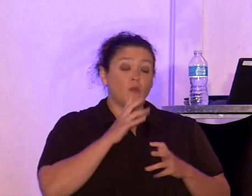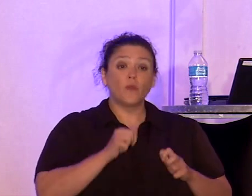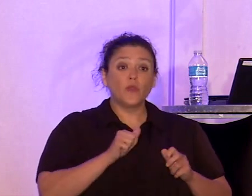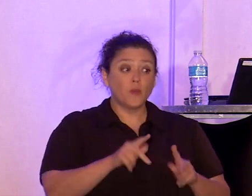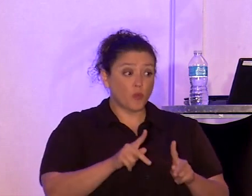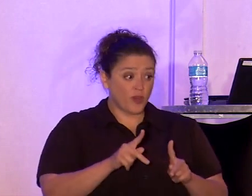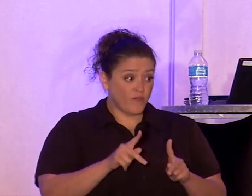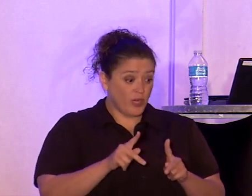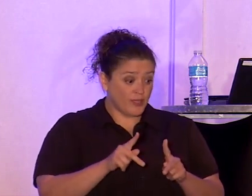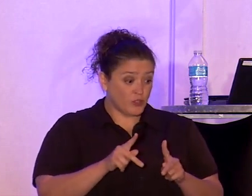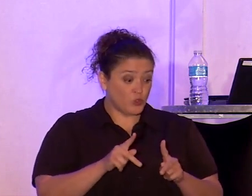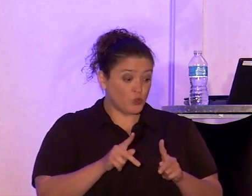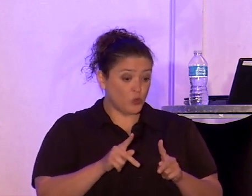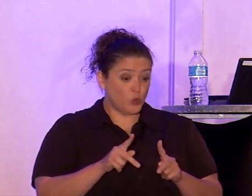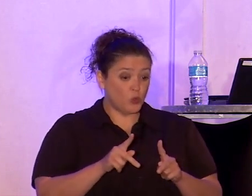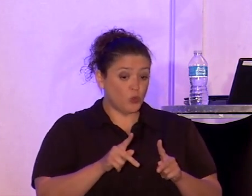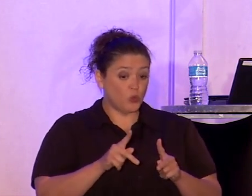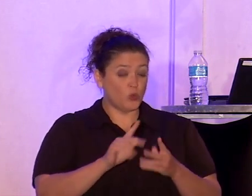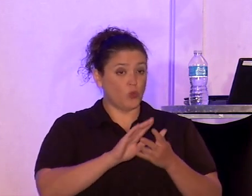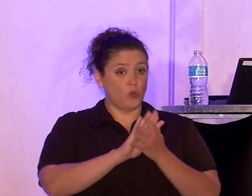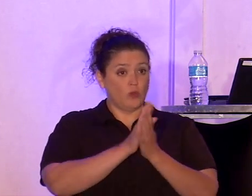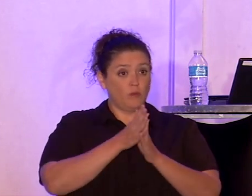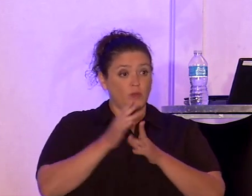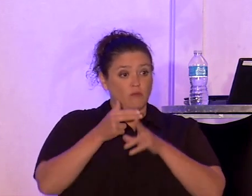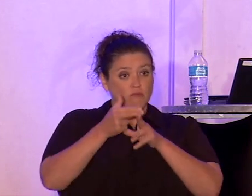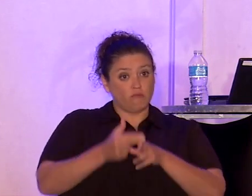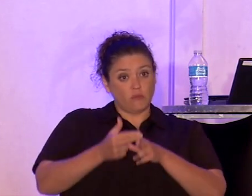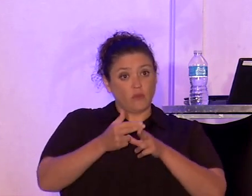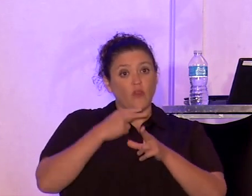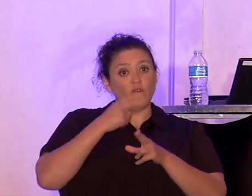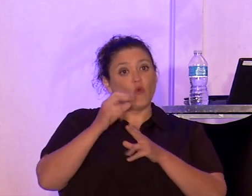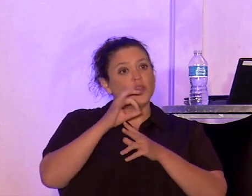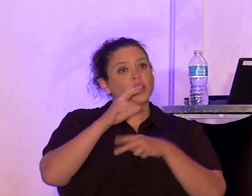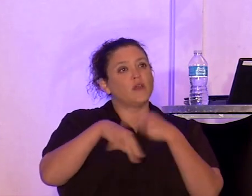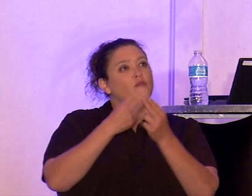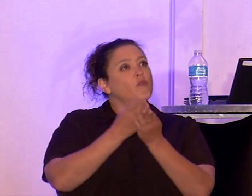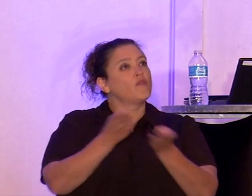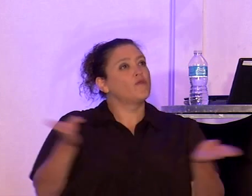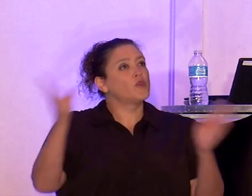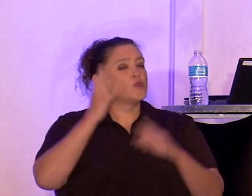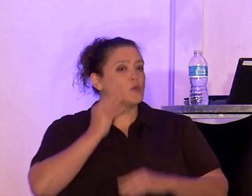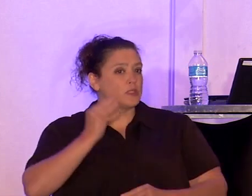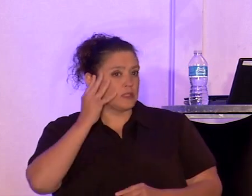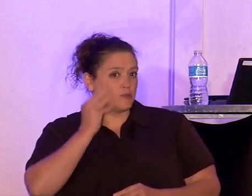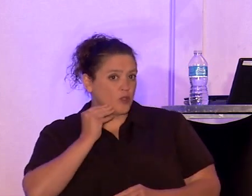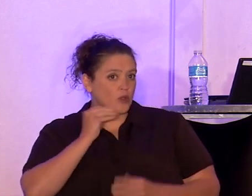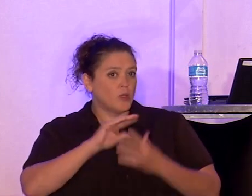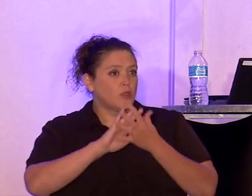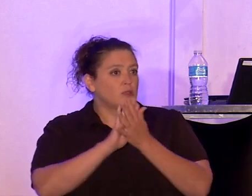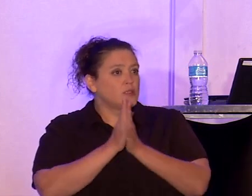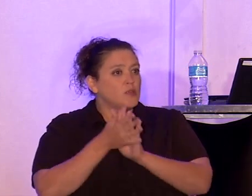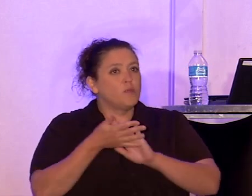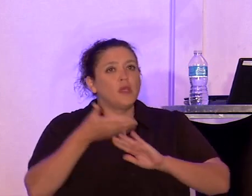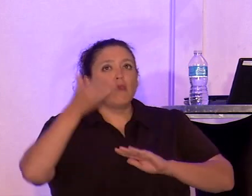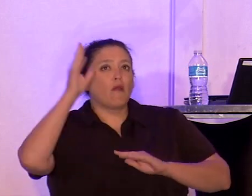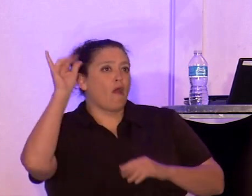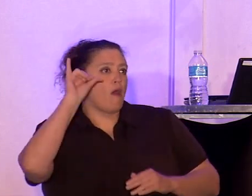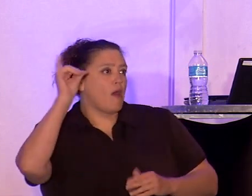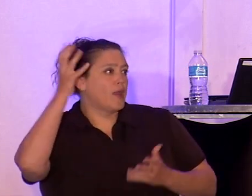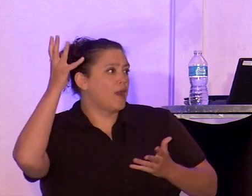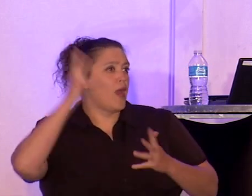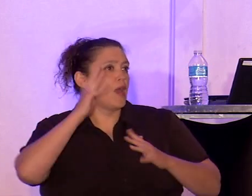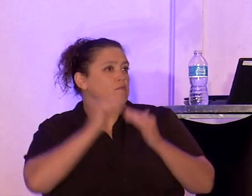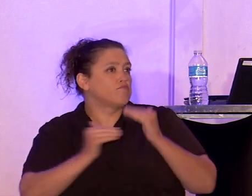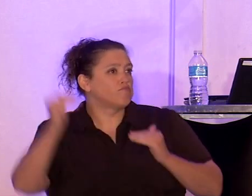be considered the voice of universal experience and to float God-like above and beyond and